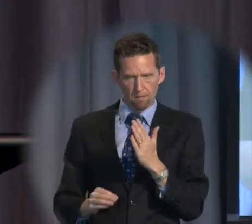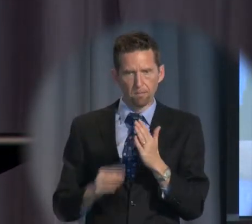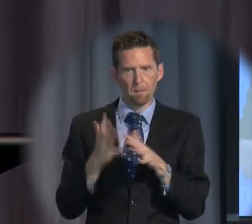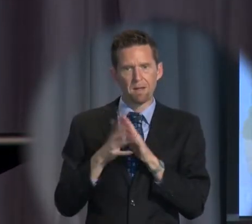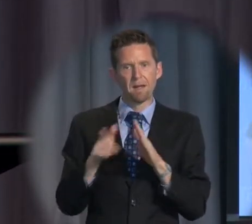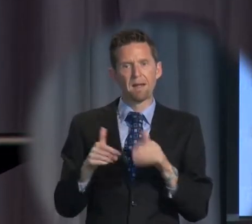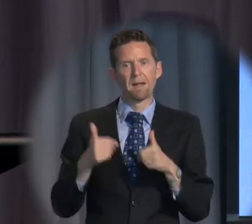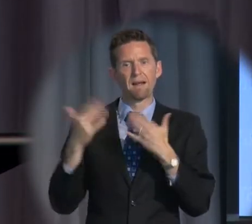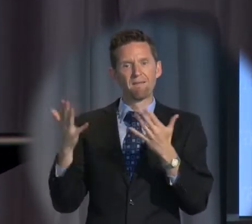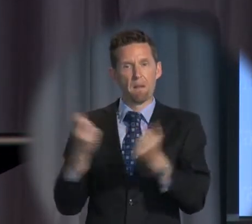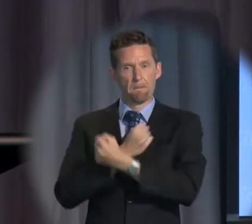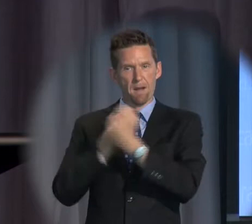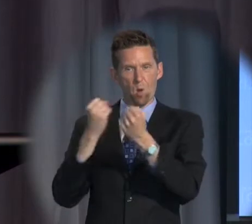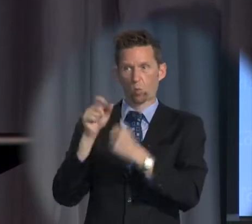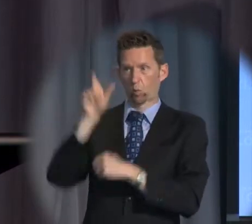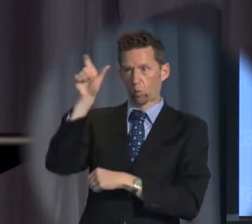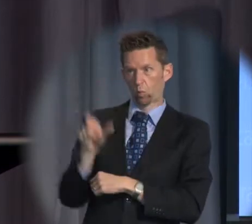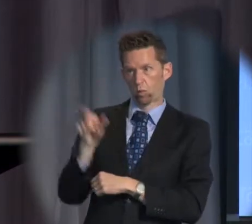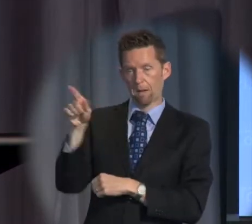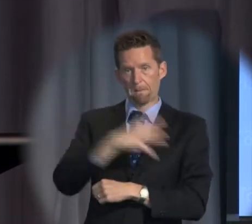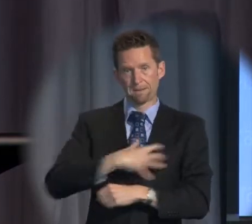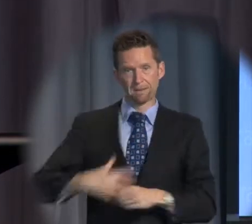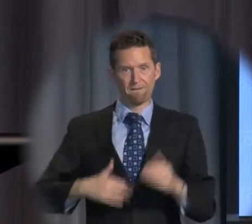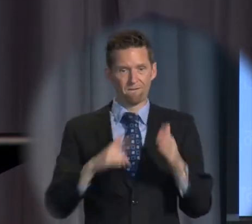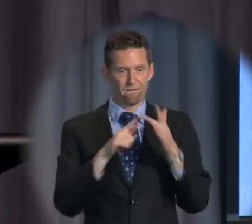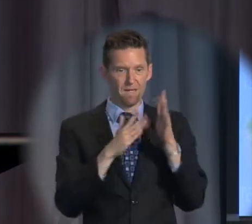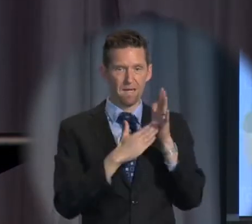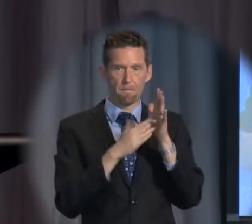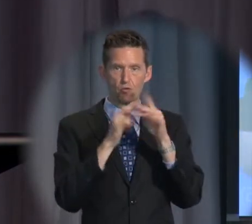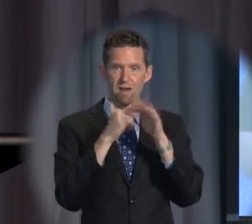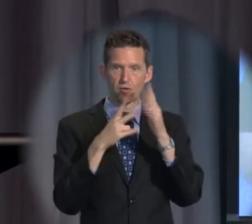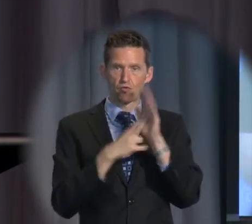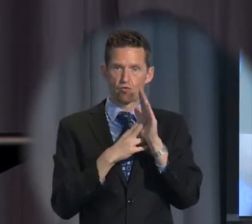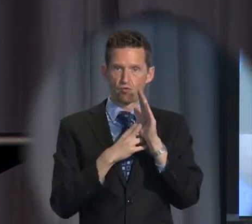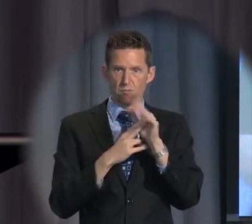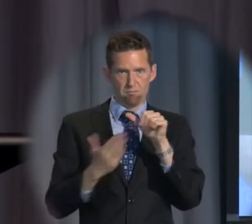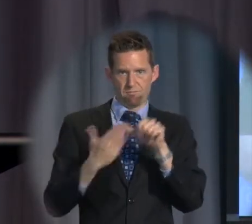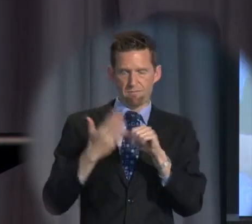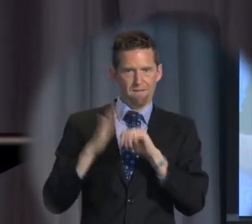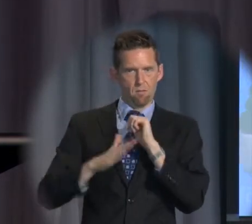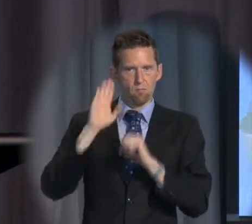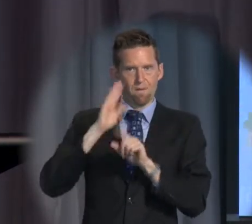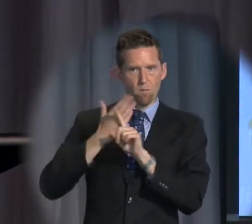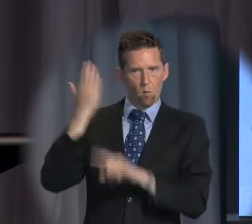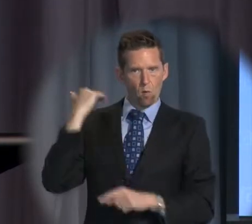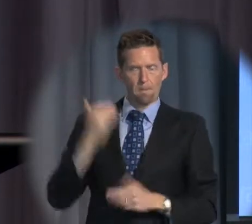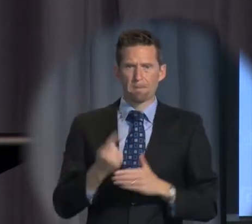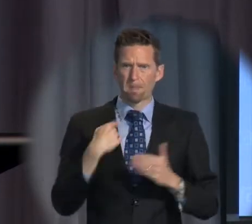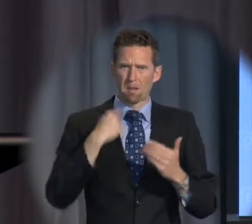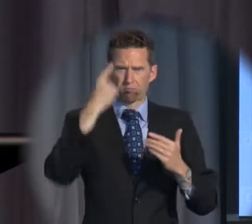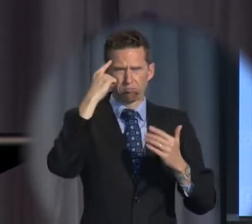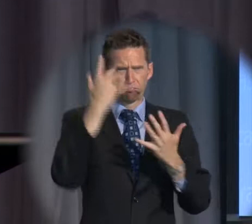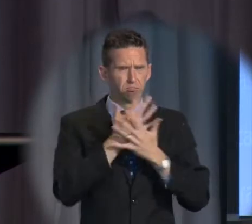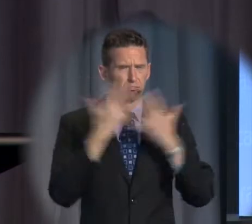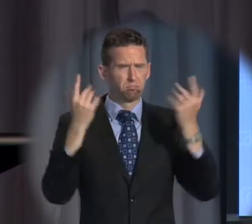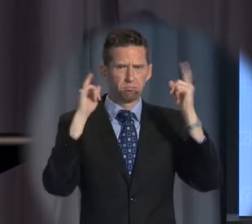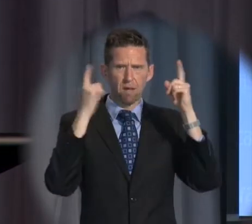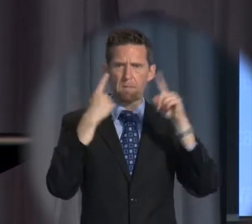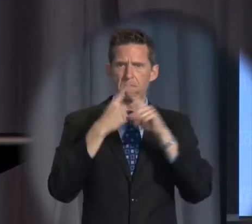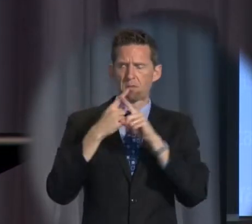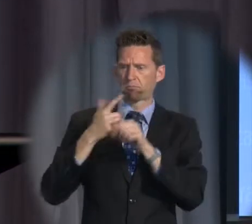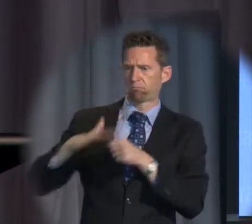powers to the Minister for Immigration. Of particular concern to me and to my colleagues at the Commission